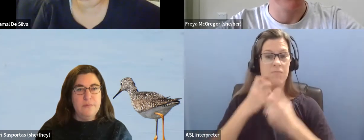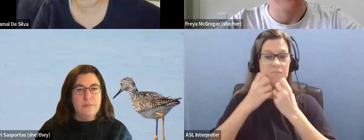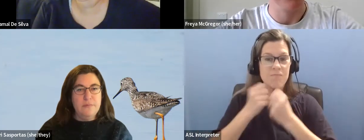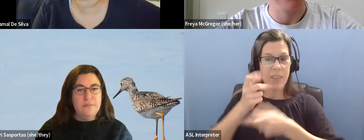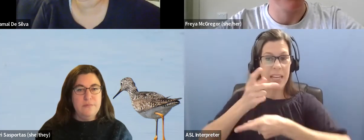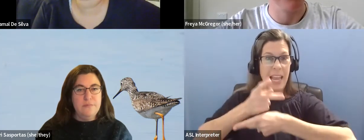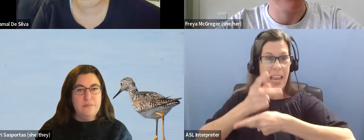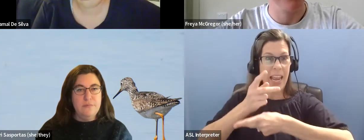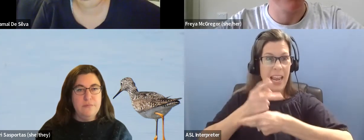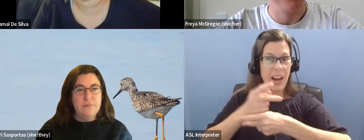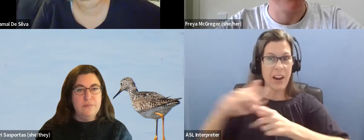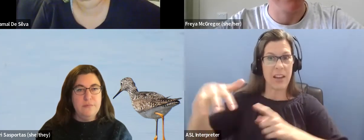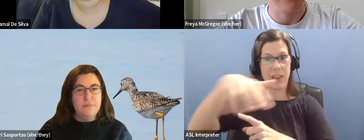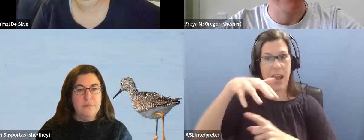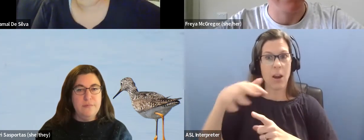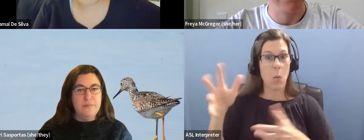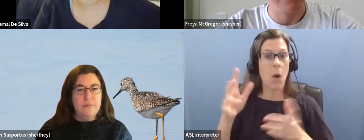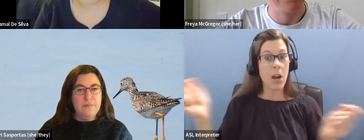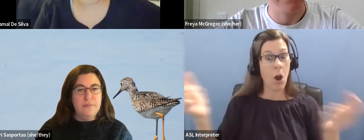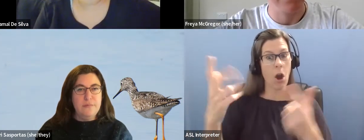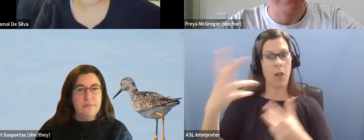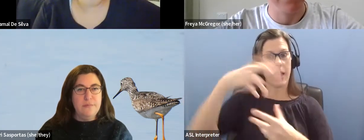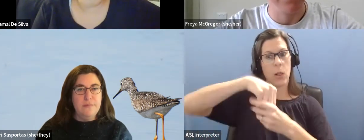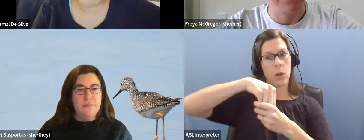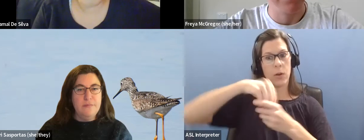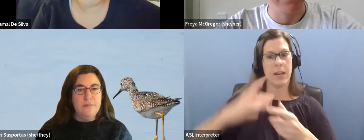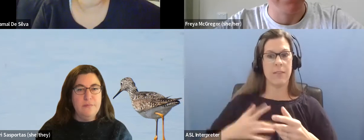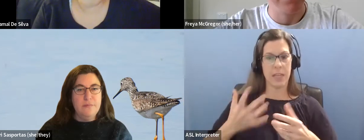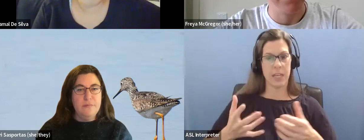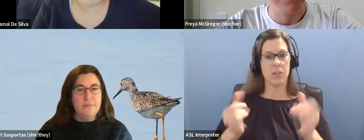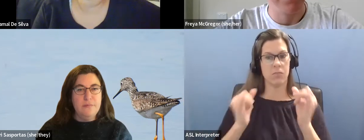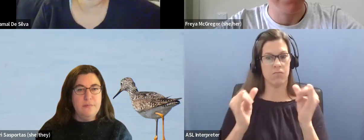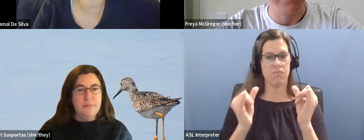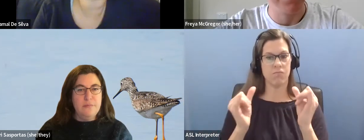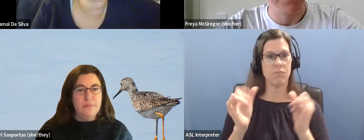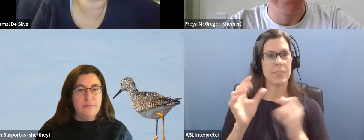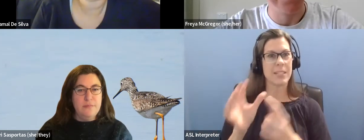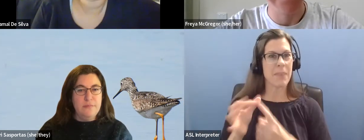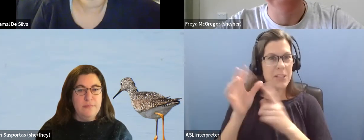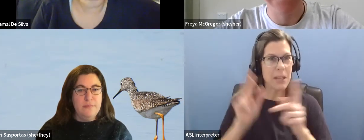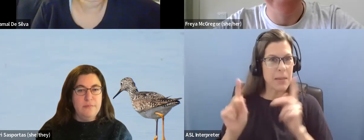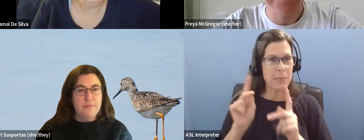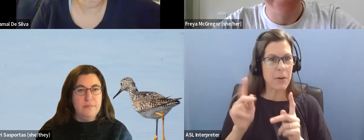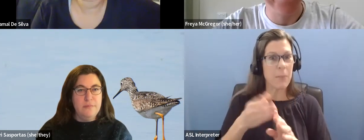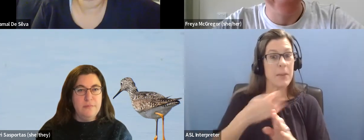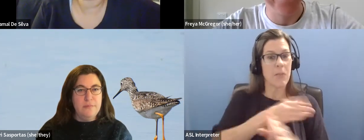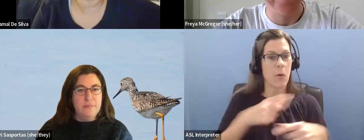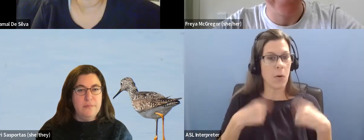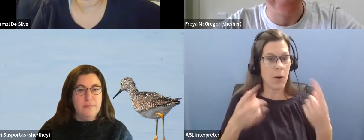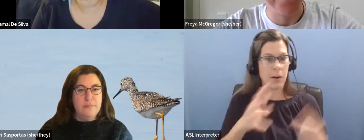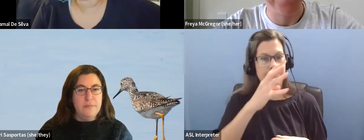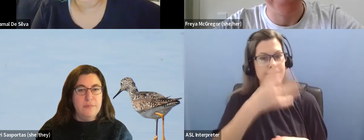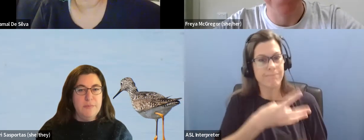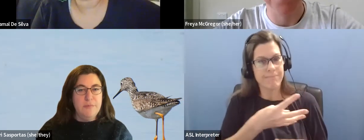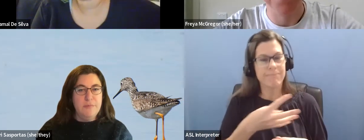ignored within the conservation field. That's why it's such a pleasure to be here today. BirdAbility uses